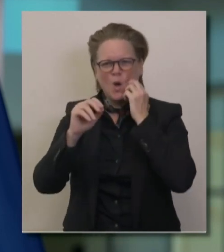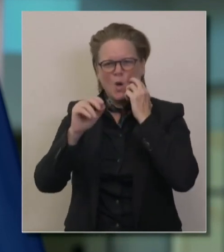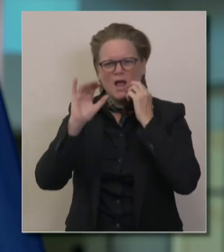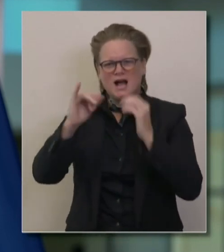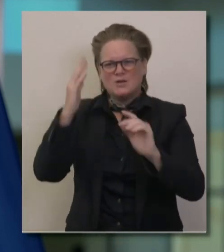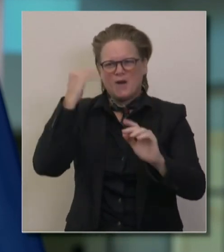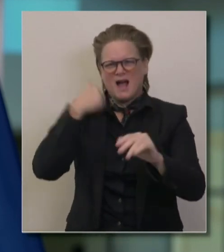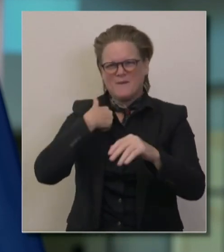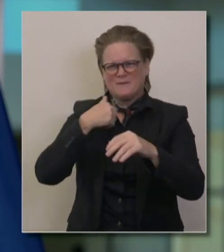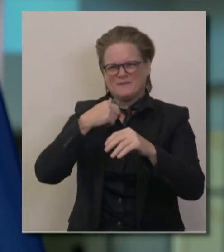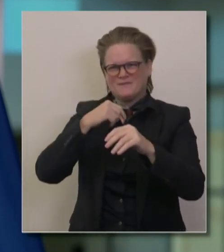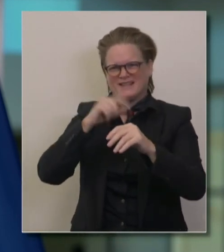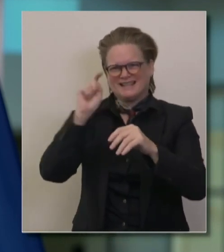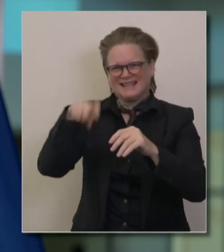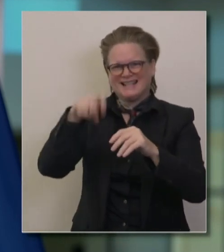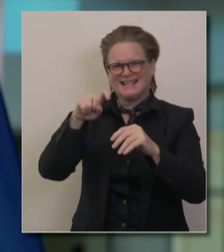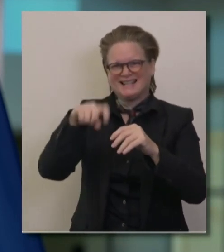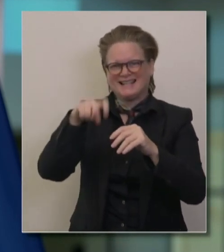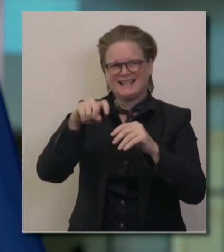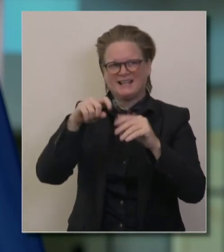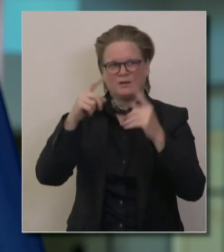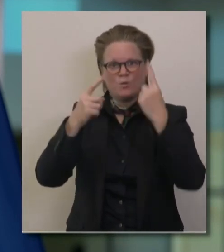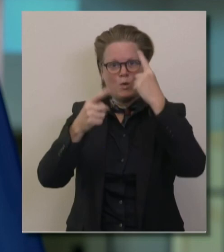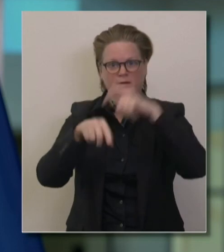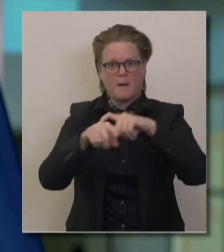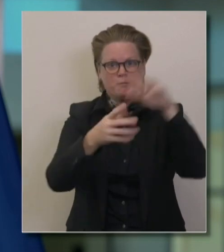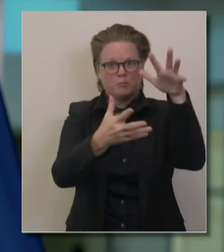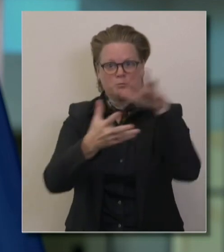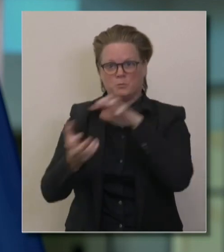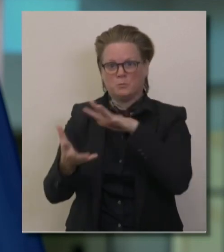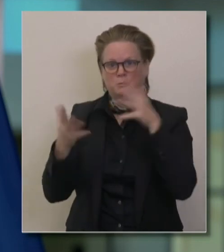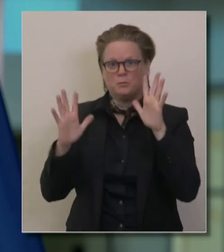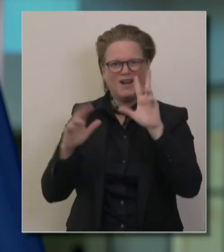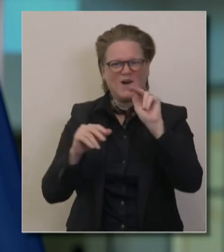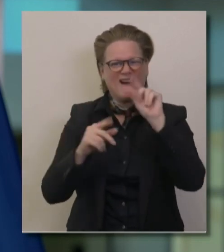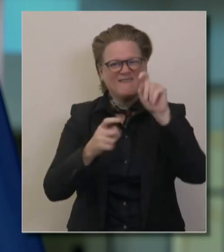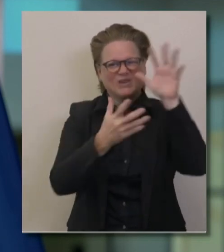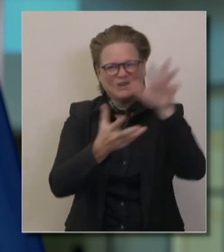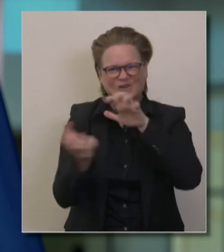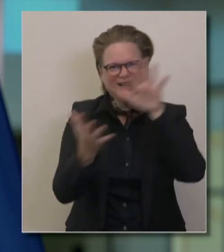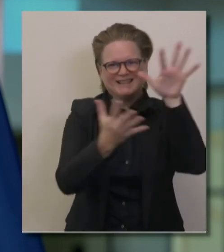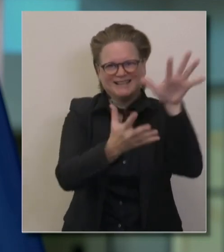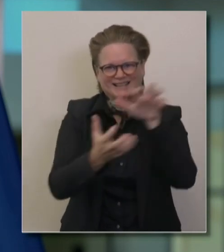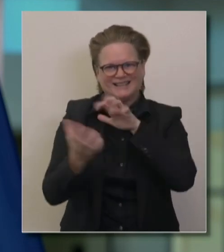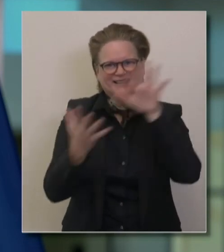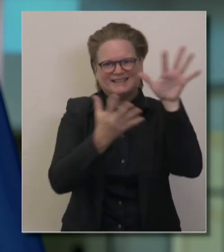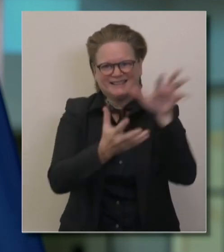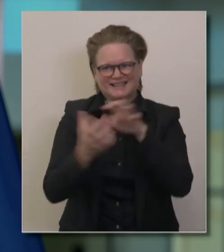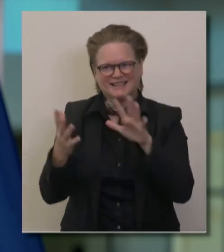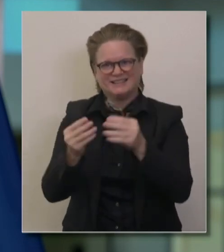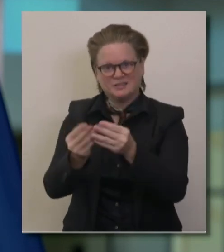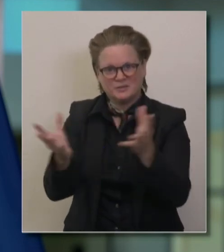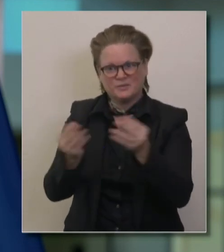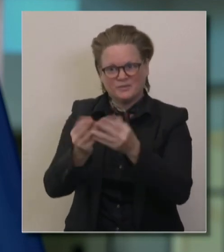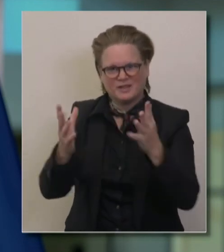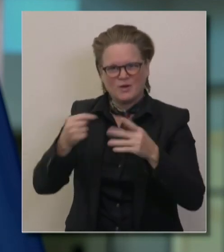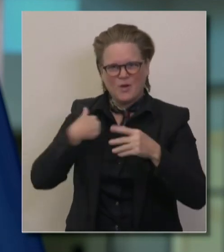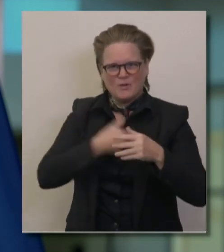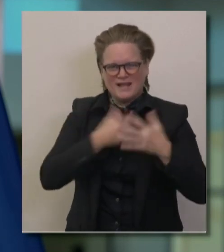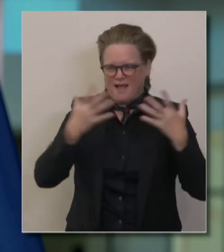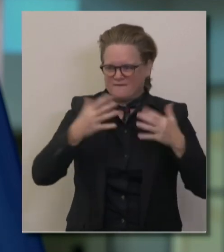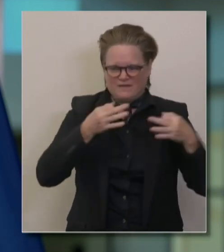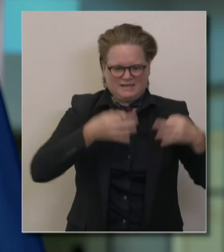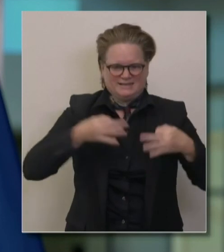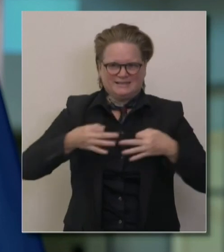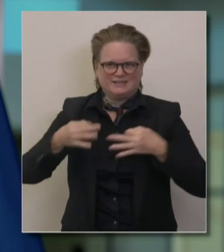vaccine to protect them from COVID. So all of this, you know, these decisions are happening now today because we're